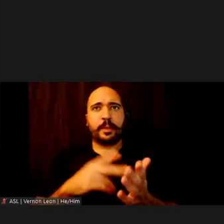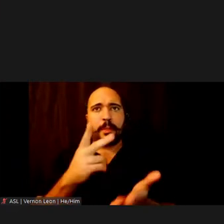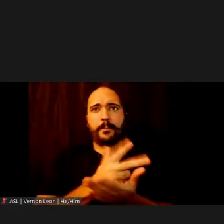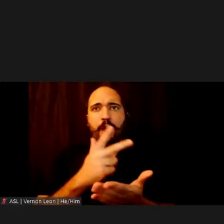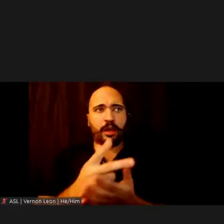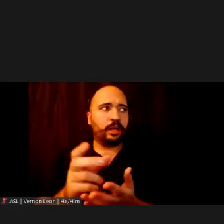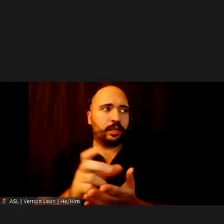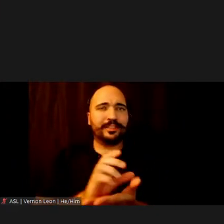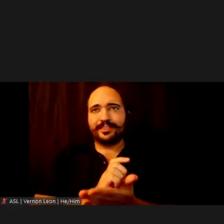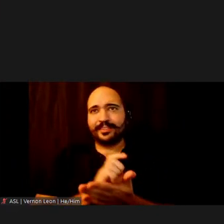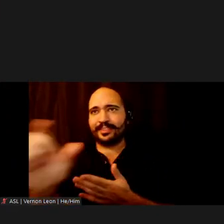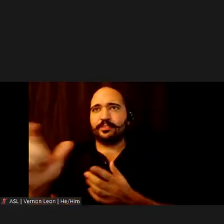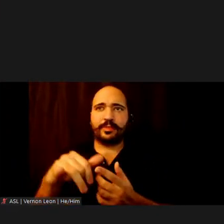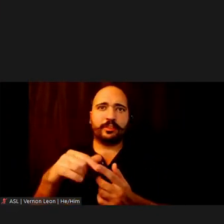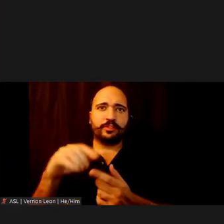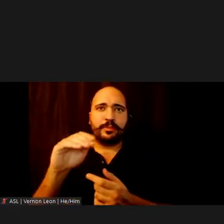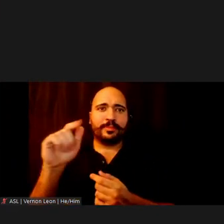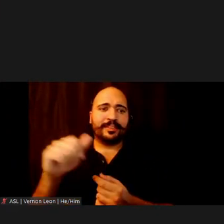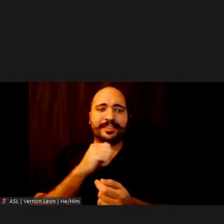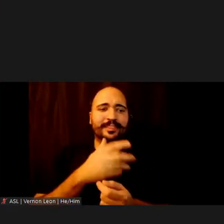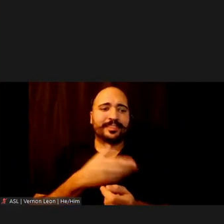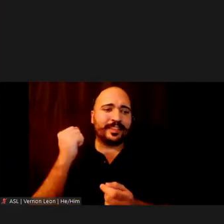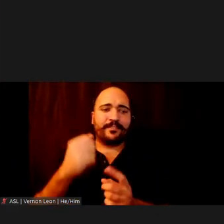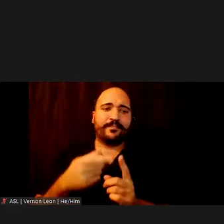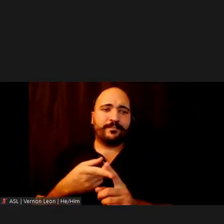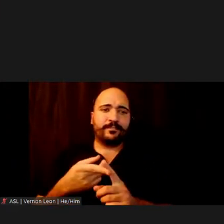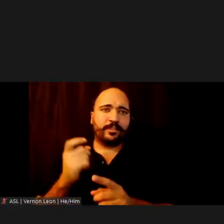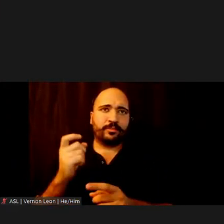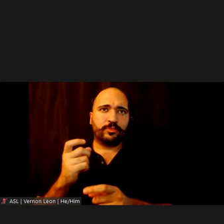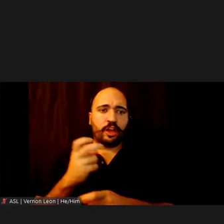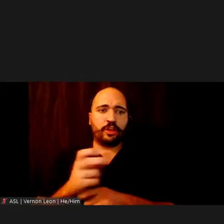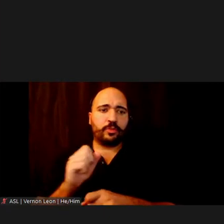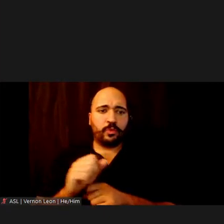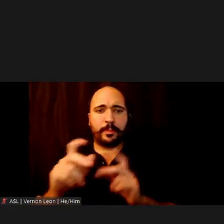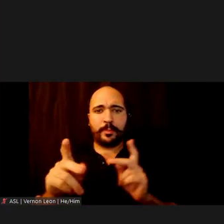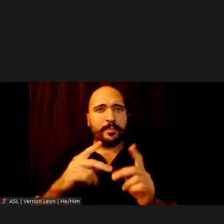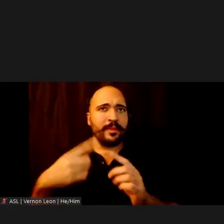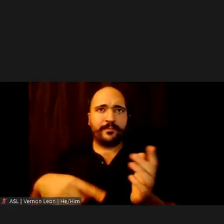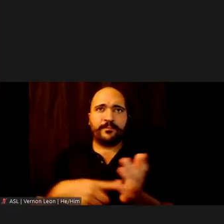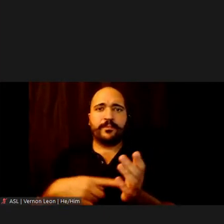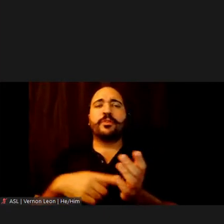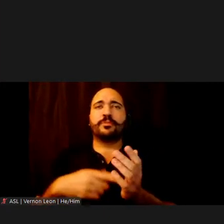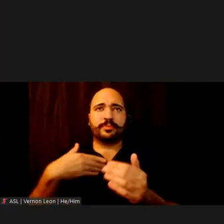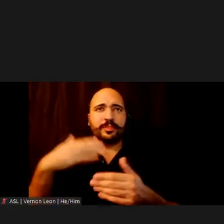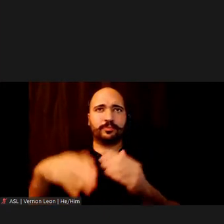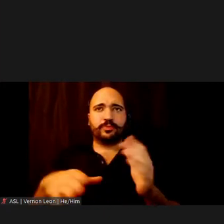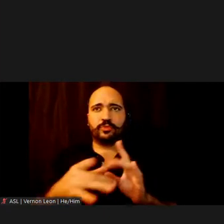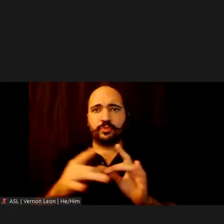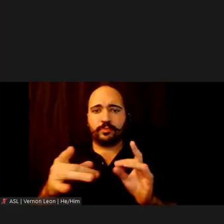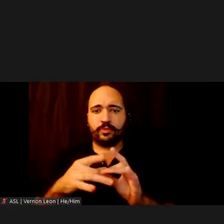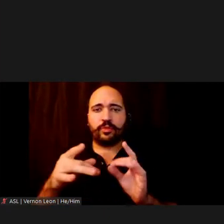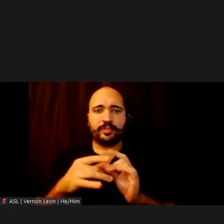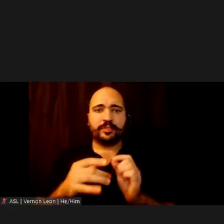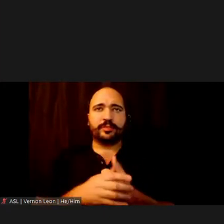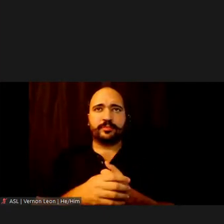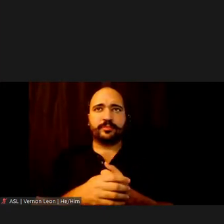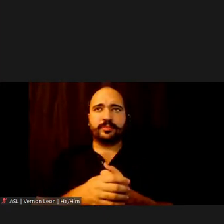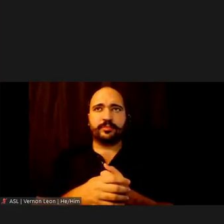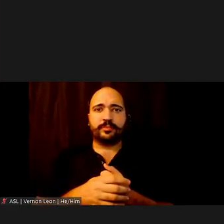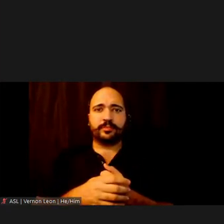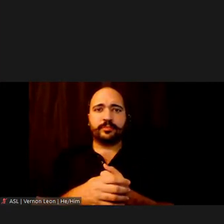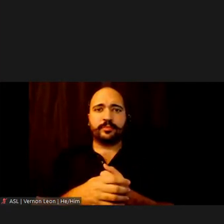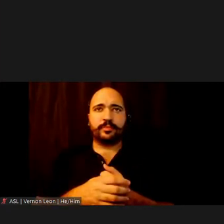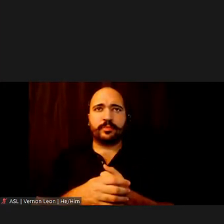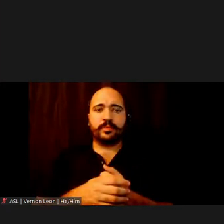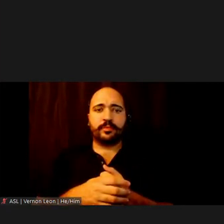and send that to the MTA and not take it away from hardworking people that can't afford it. Please conclude your remarks. Yeah, I mean, it's just,